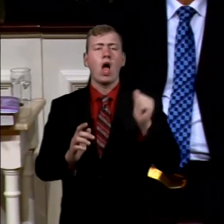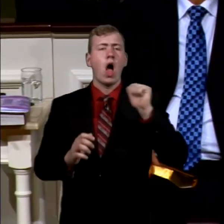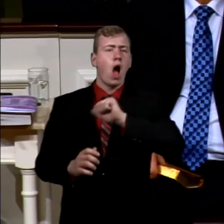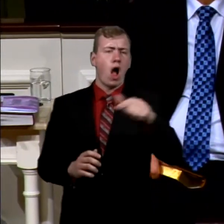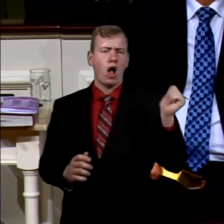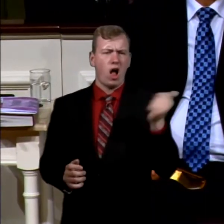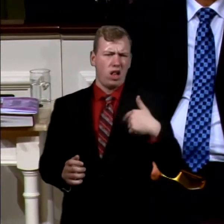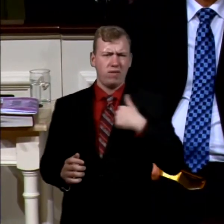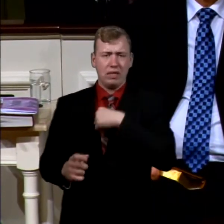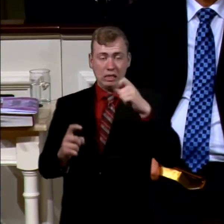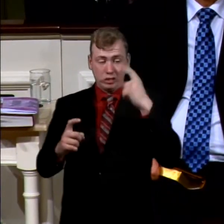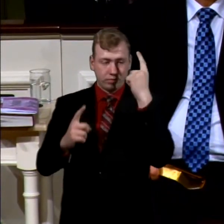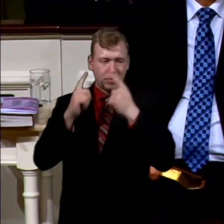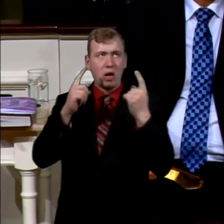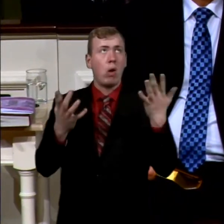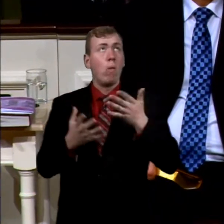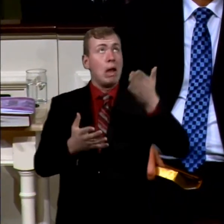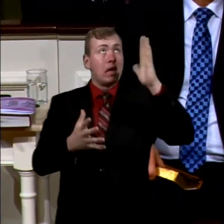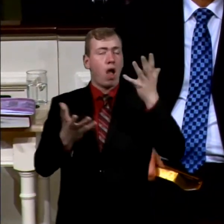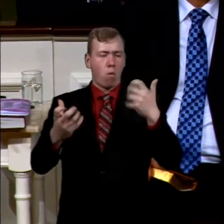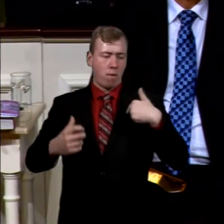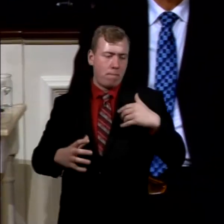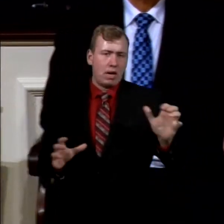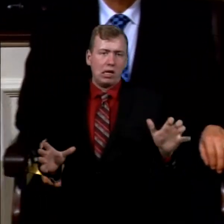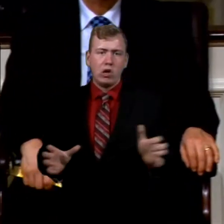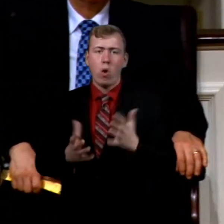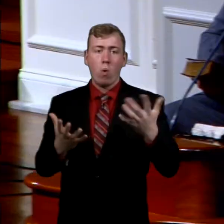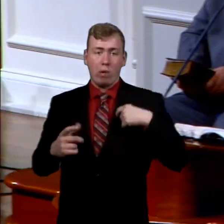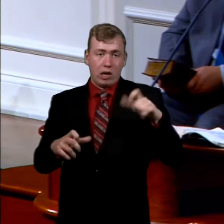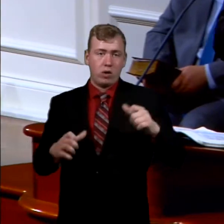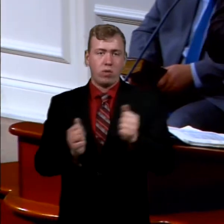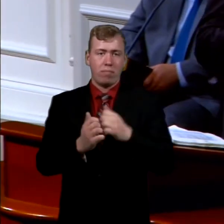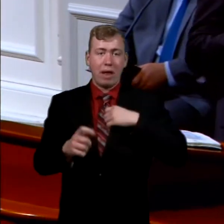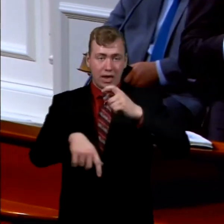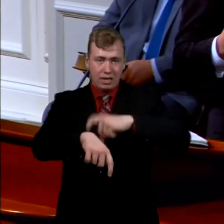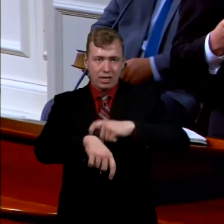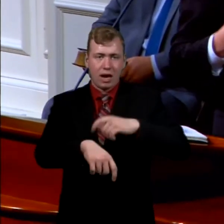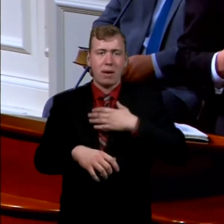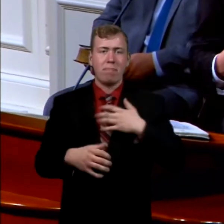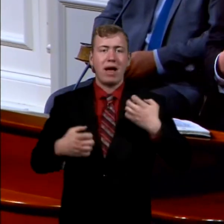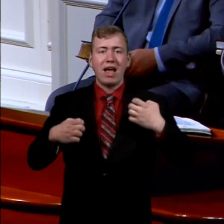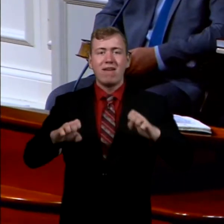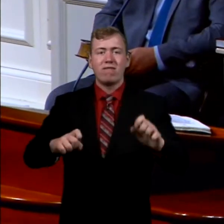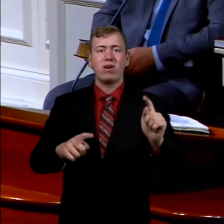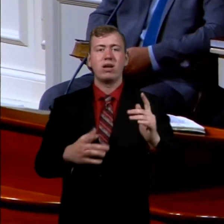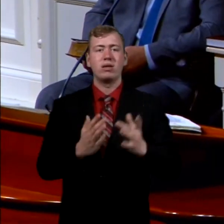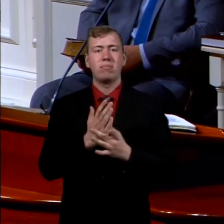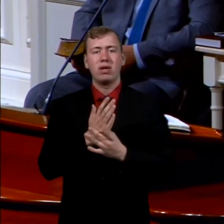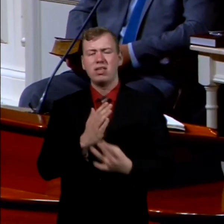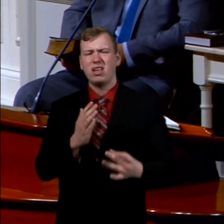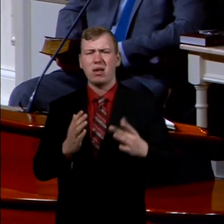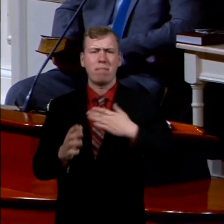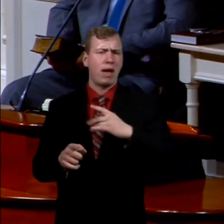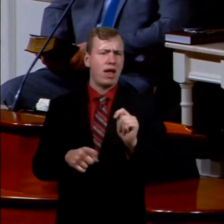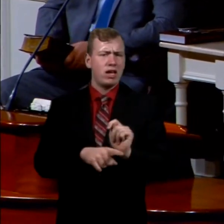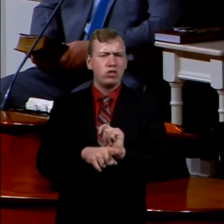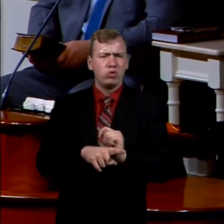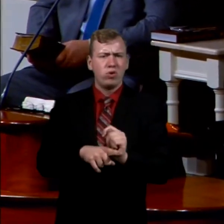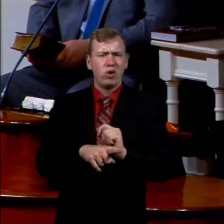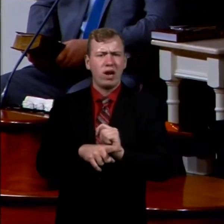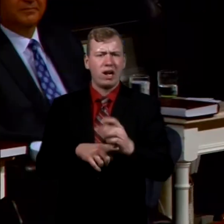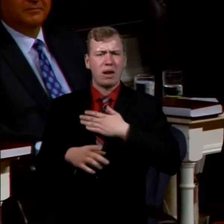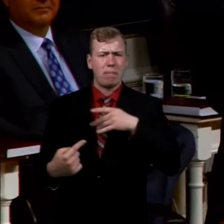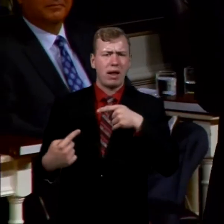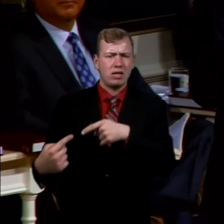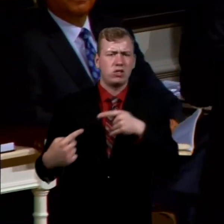do? What do want me to do with my time, my effort, my talents? What do want me to do with my training and my trials or my family?